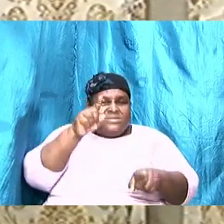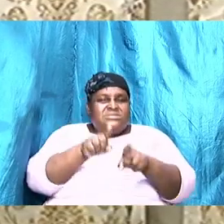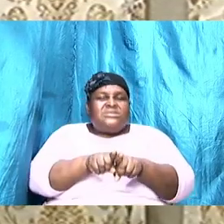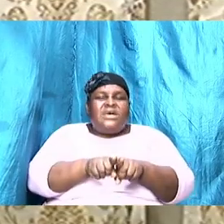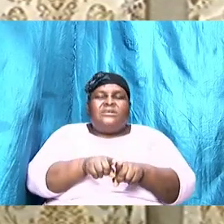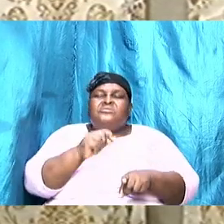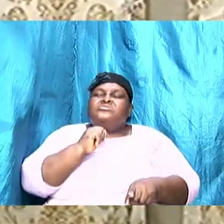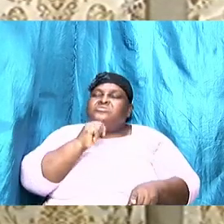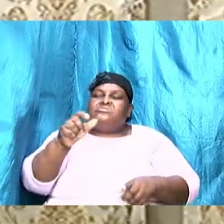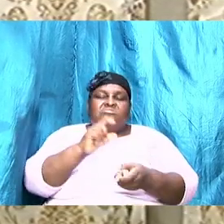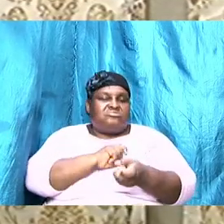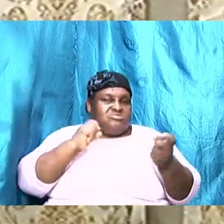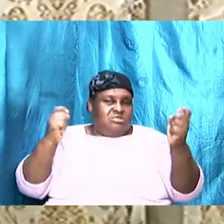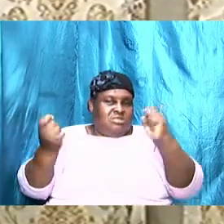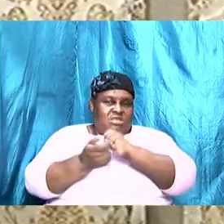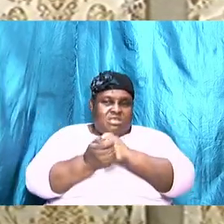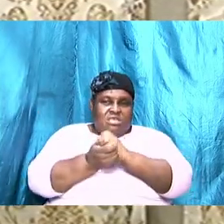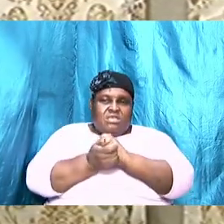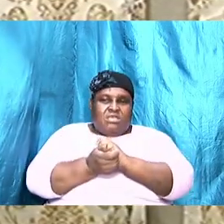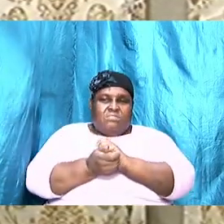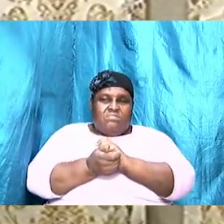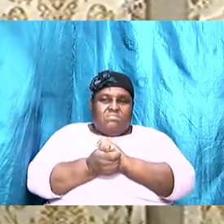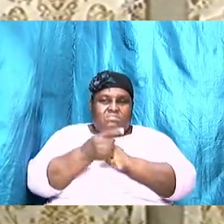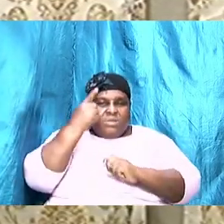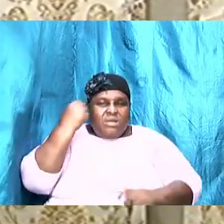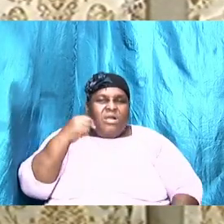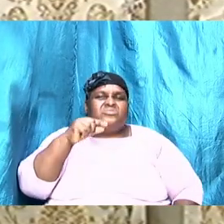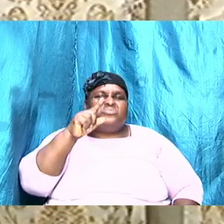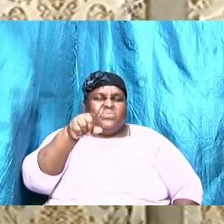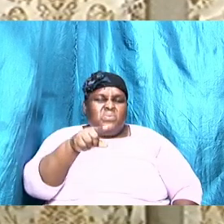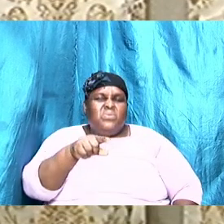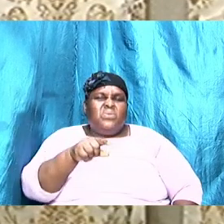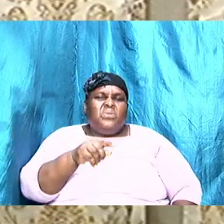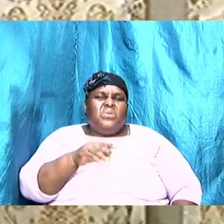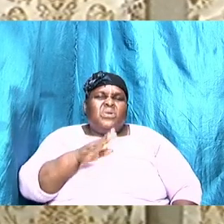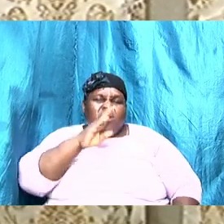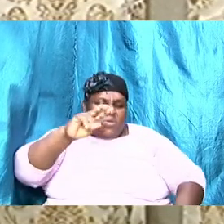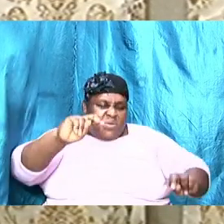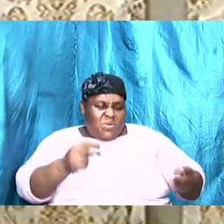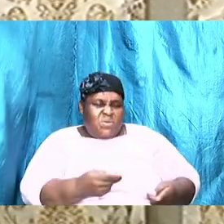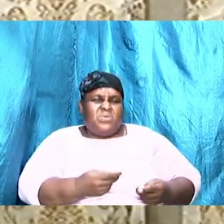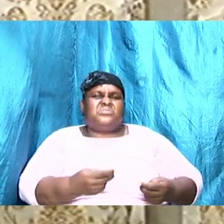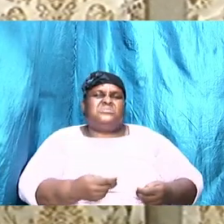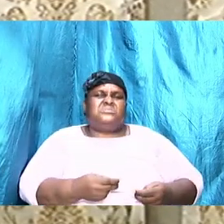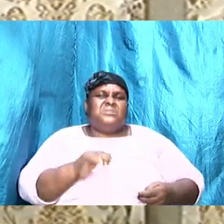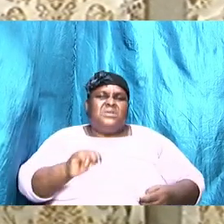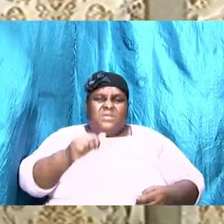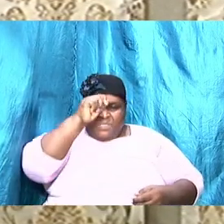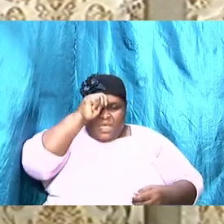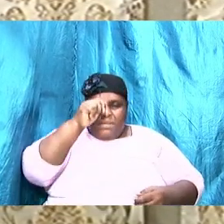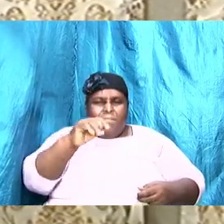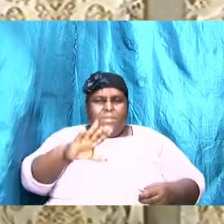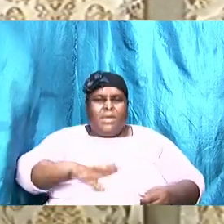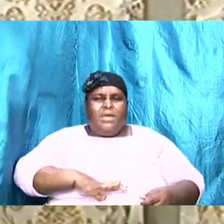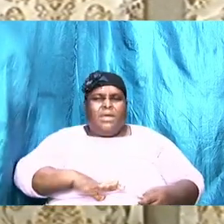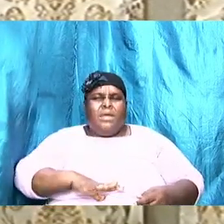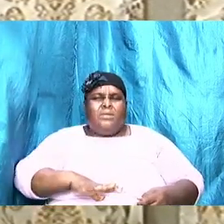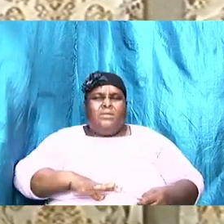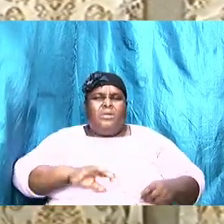because you are going to spite that man or you are going to spite that woman. That is wickedness. That is